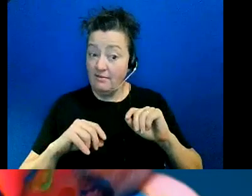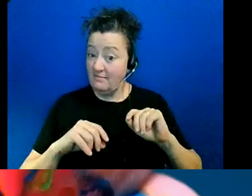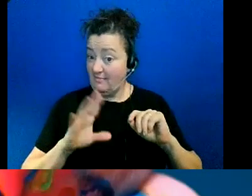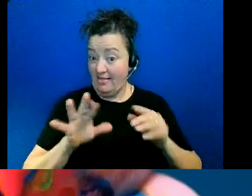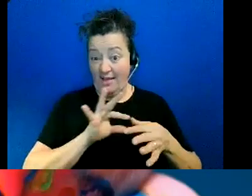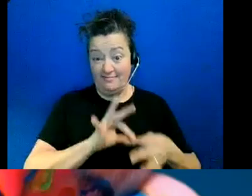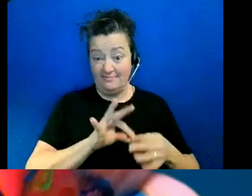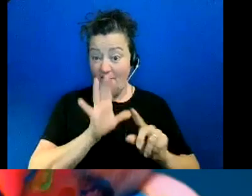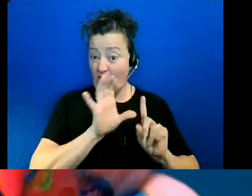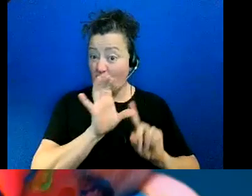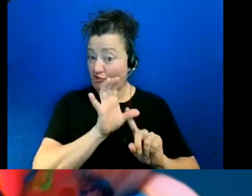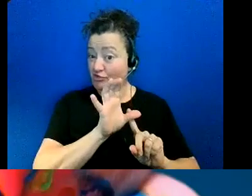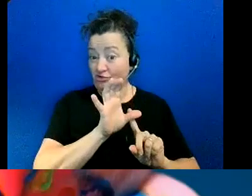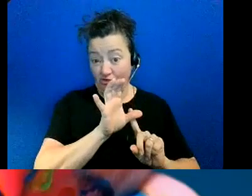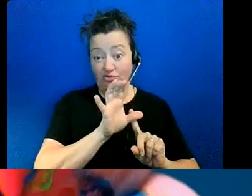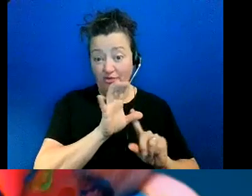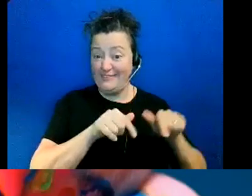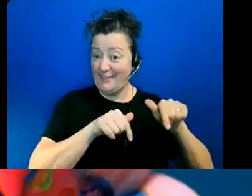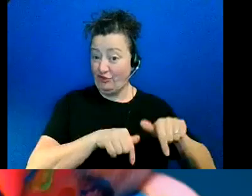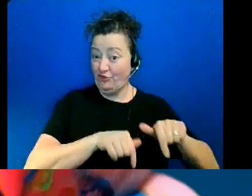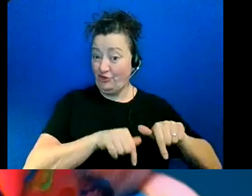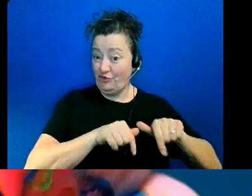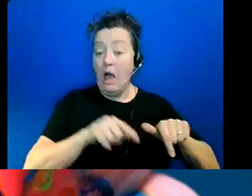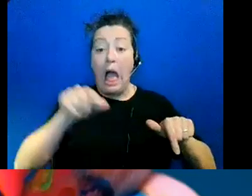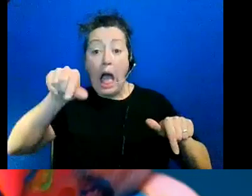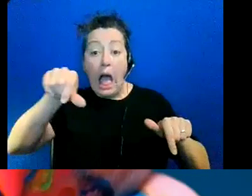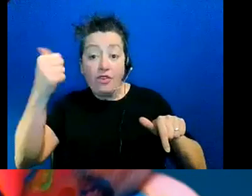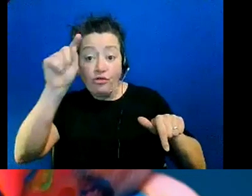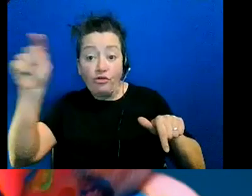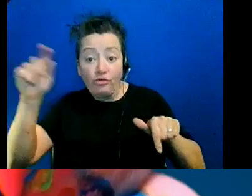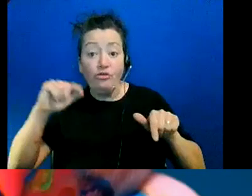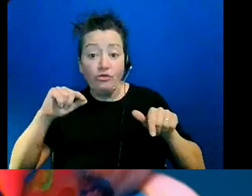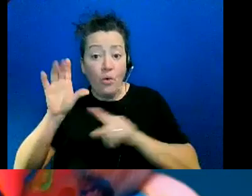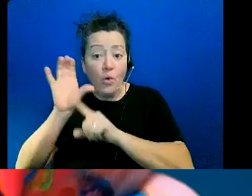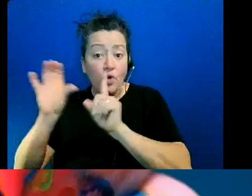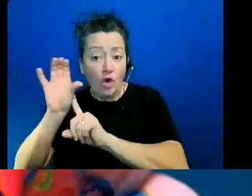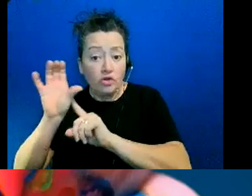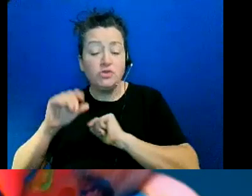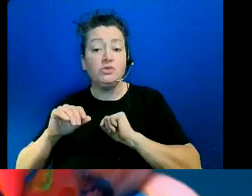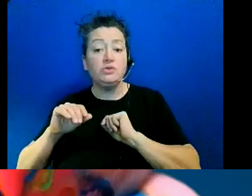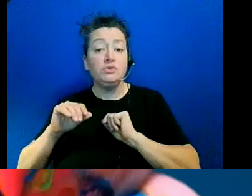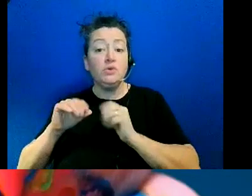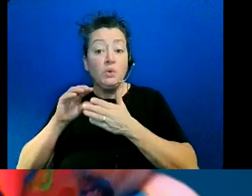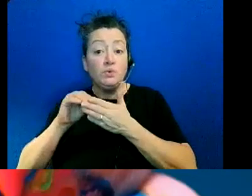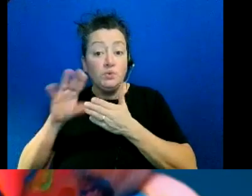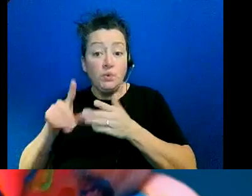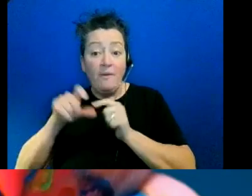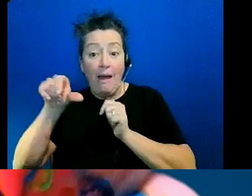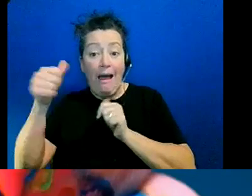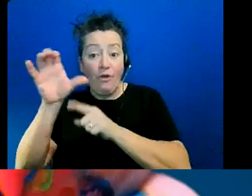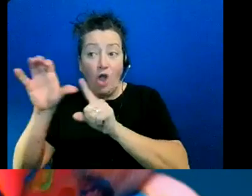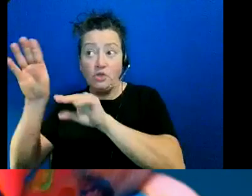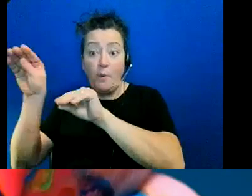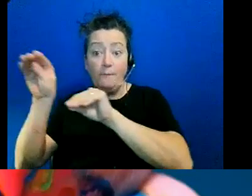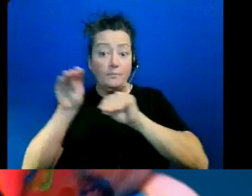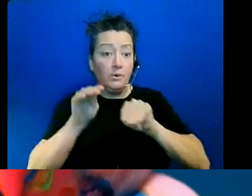there are kids from other cultures they don't feel they don't feel comfortable with this type